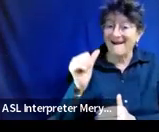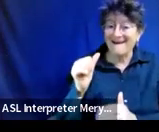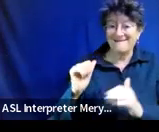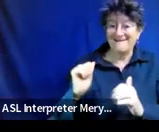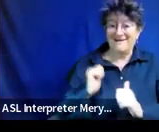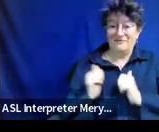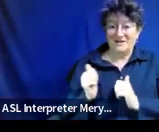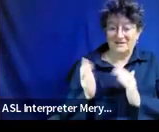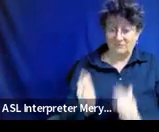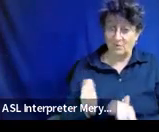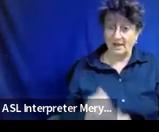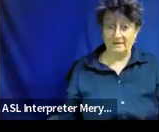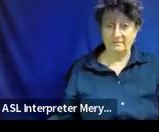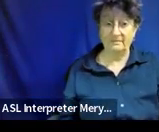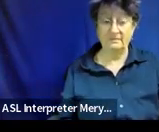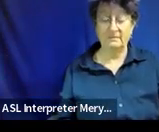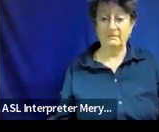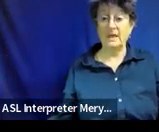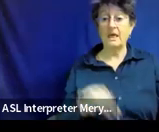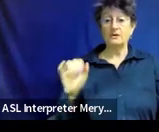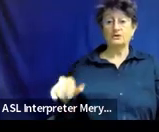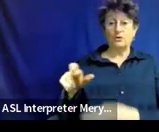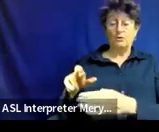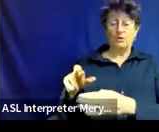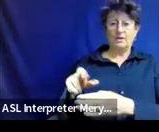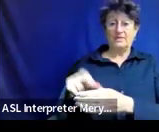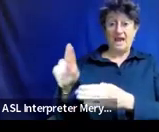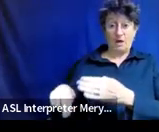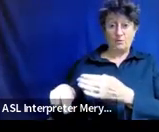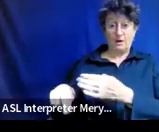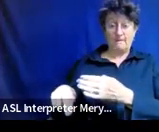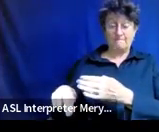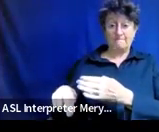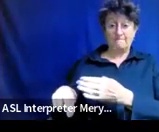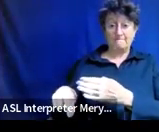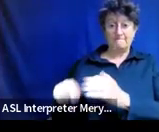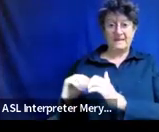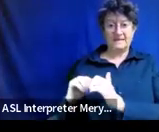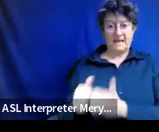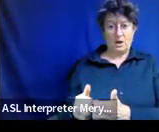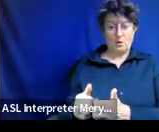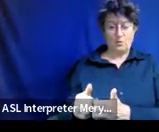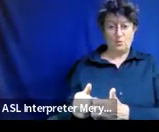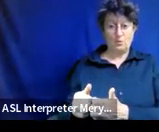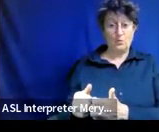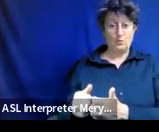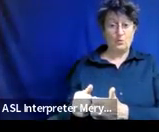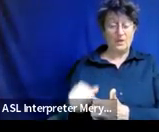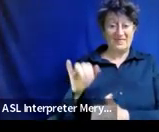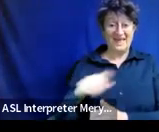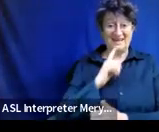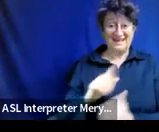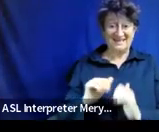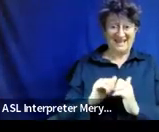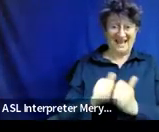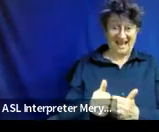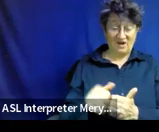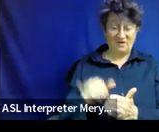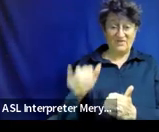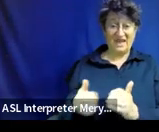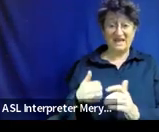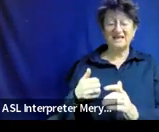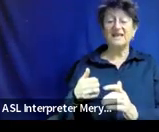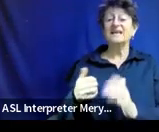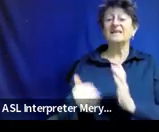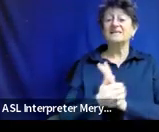outcome is the how, right? That's how this skill gap is